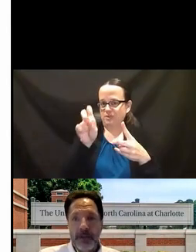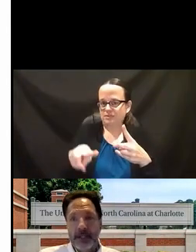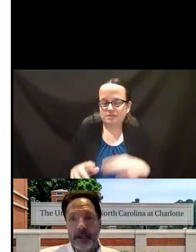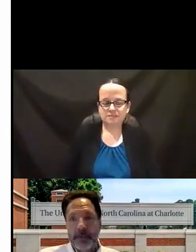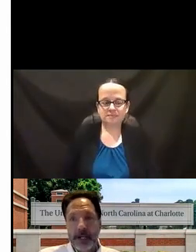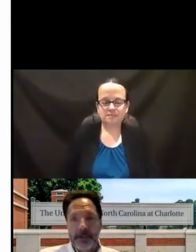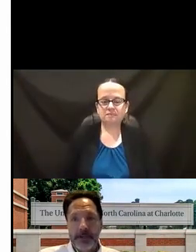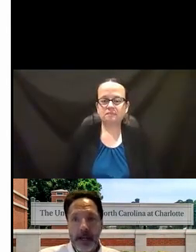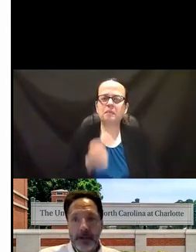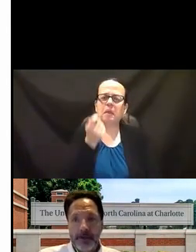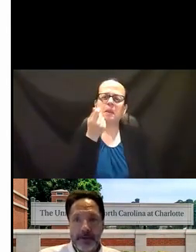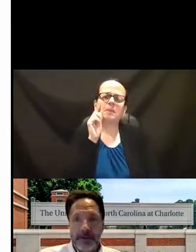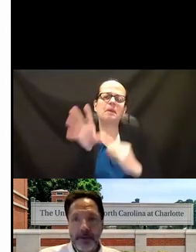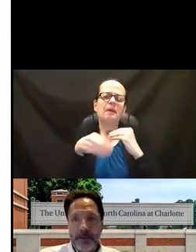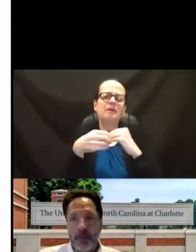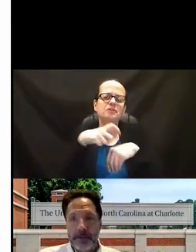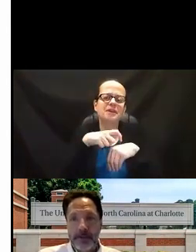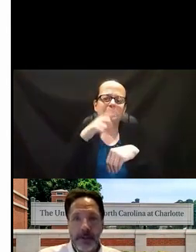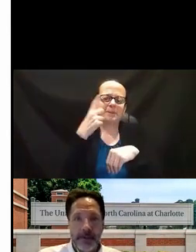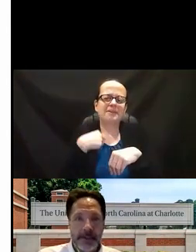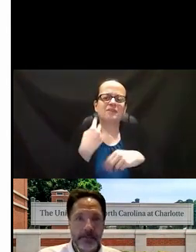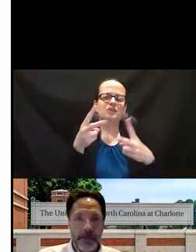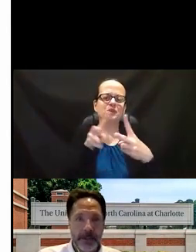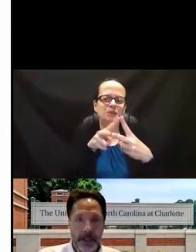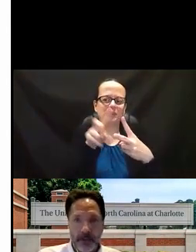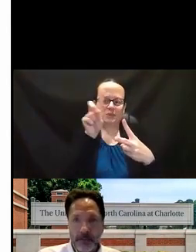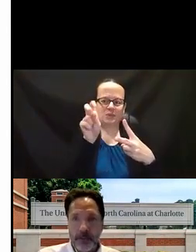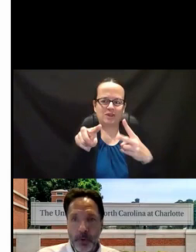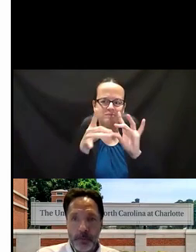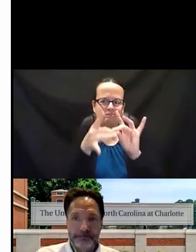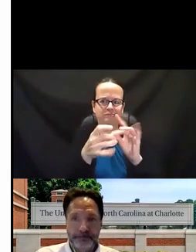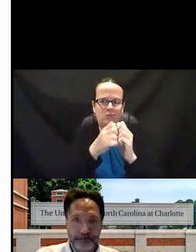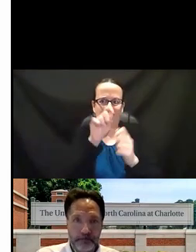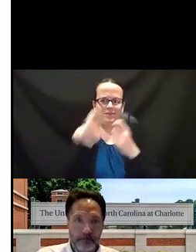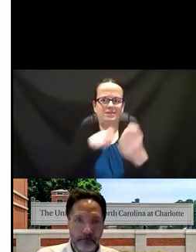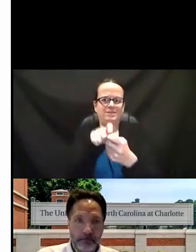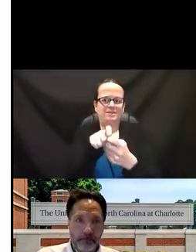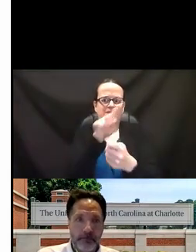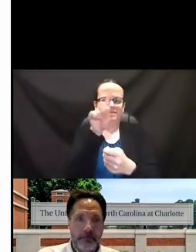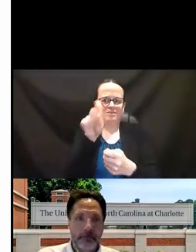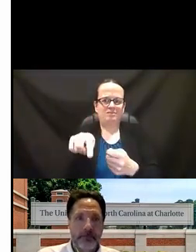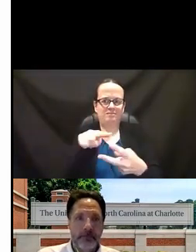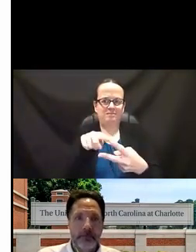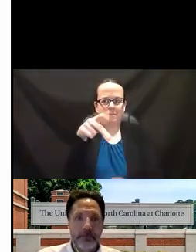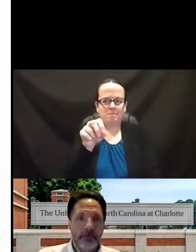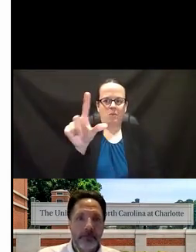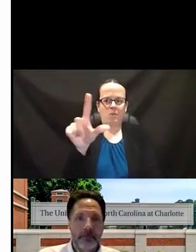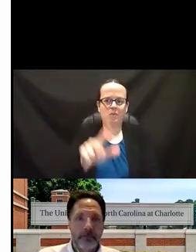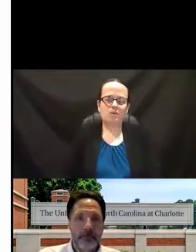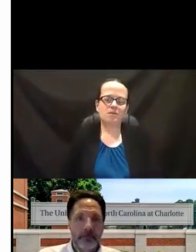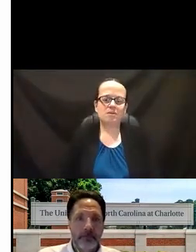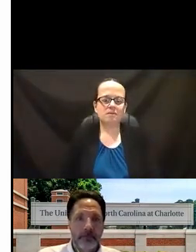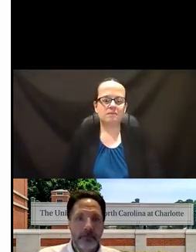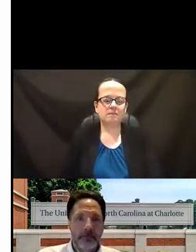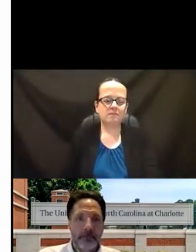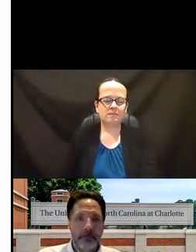So we'll give you a little bit extra time because there's two questions on this particular poll. We'll a of